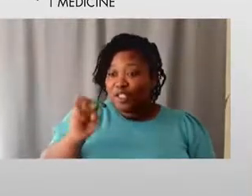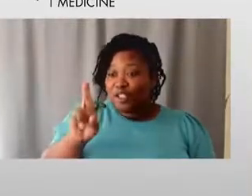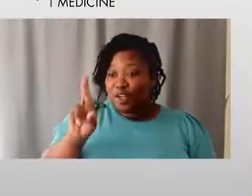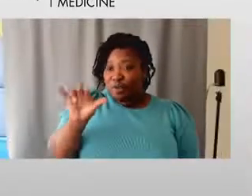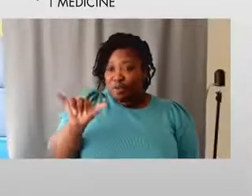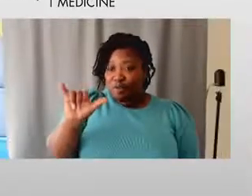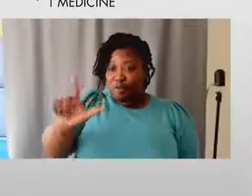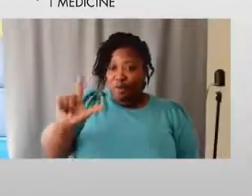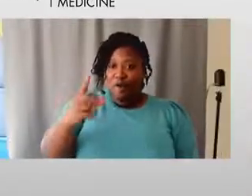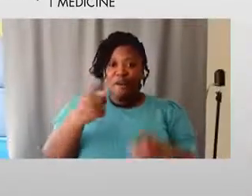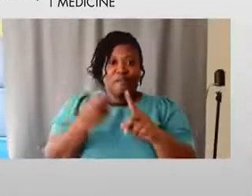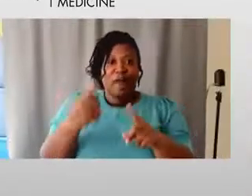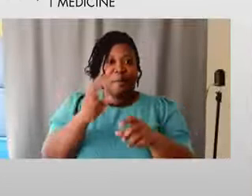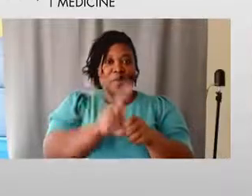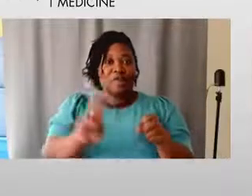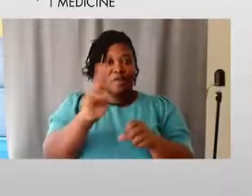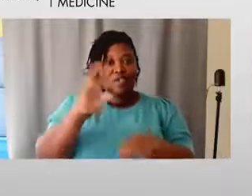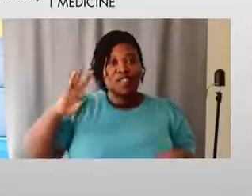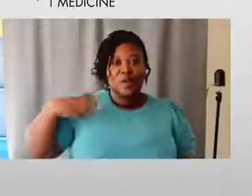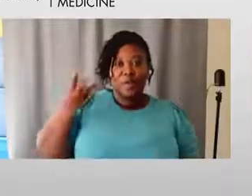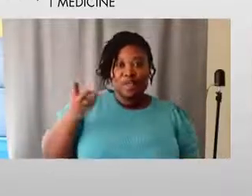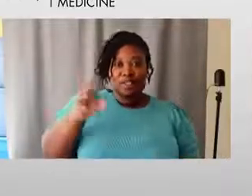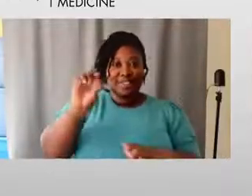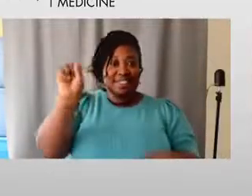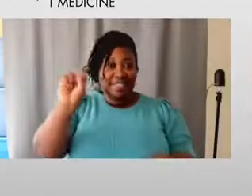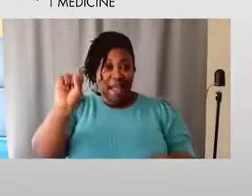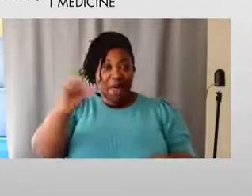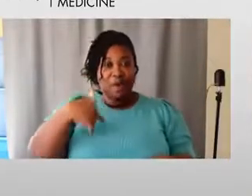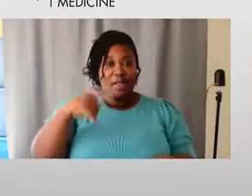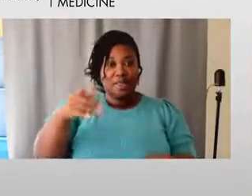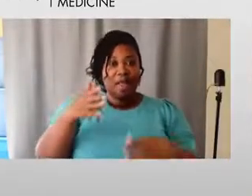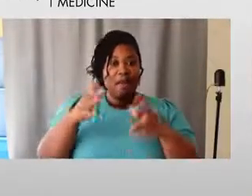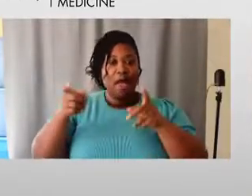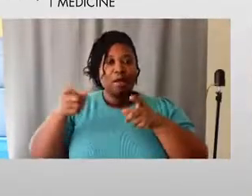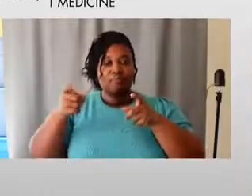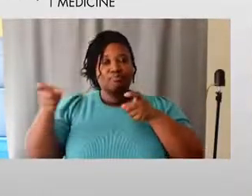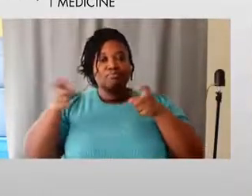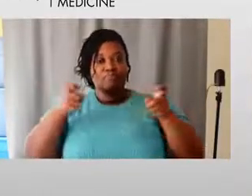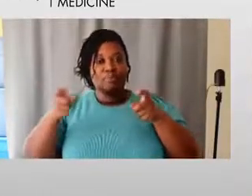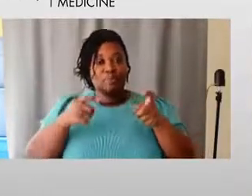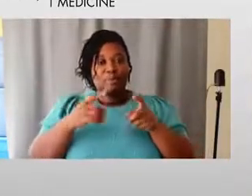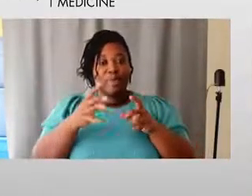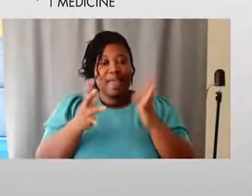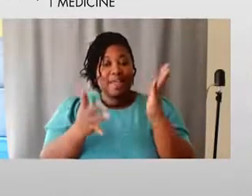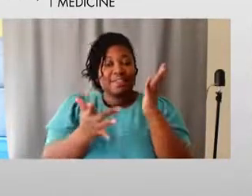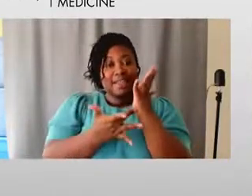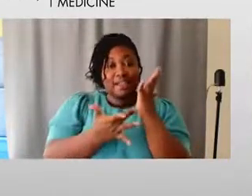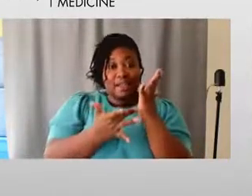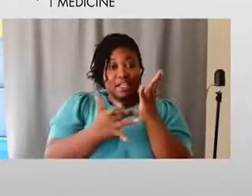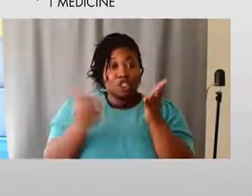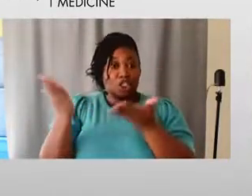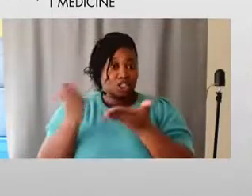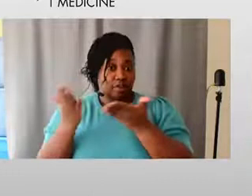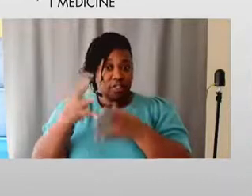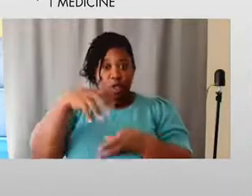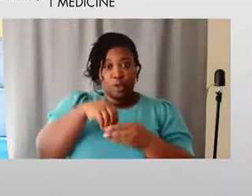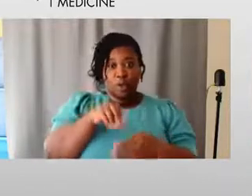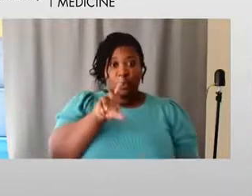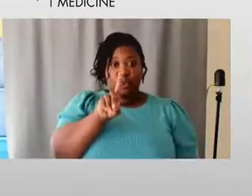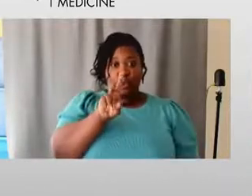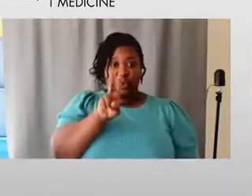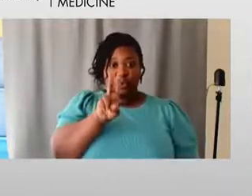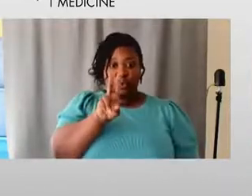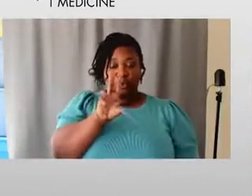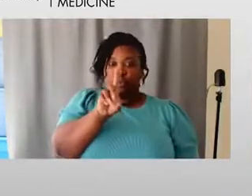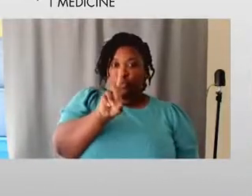Washington in Seattle. And there I direct Accessible Technology Services, which includes the DO-IT Center. And DO-IT stands for Disabilities,